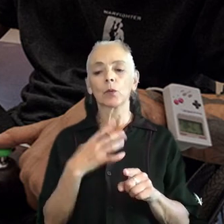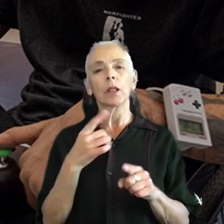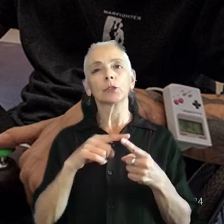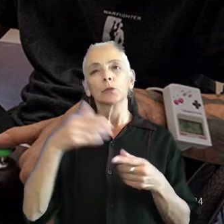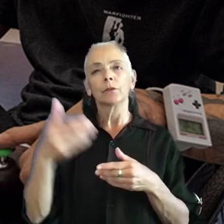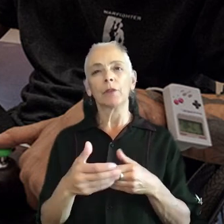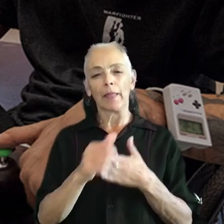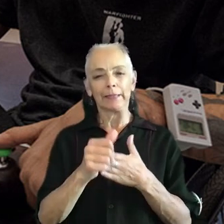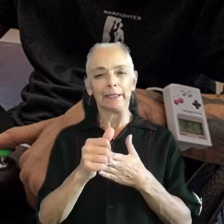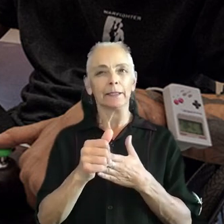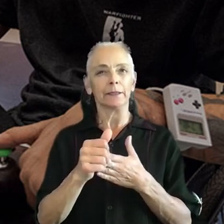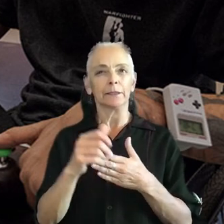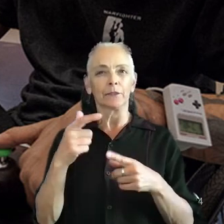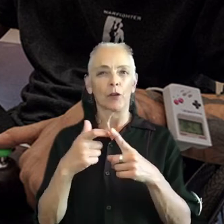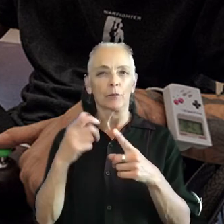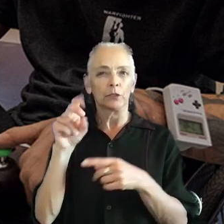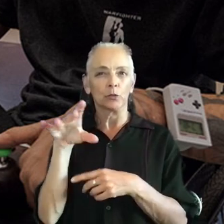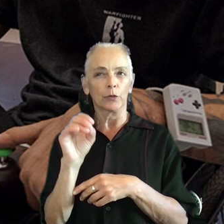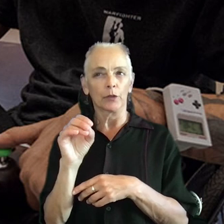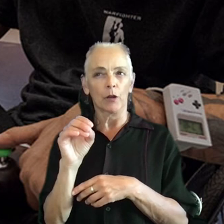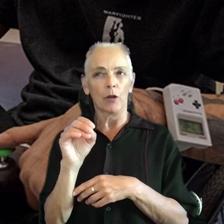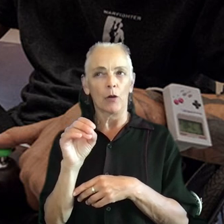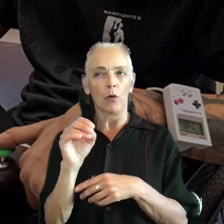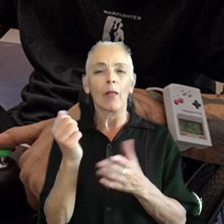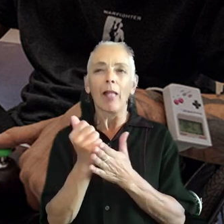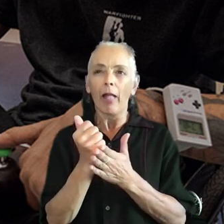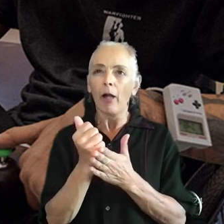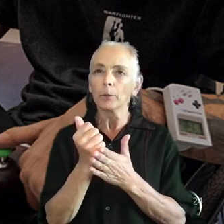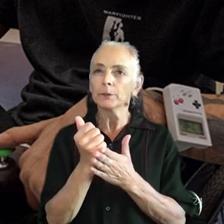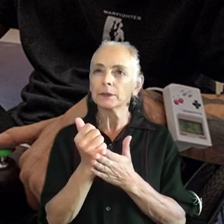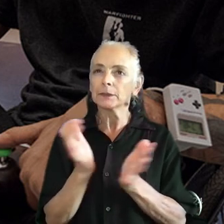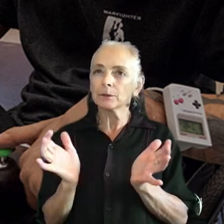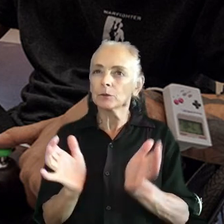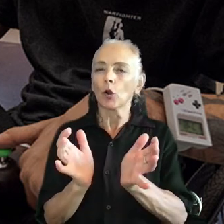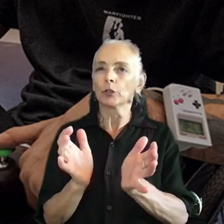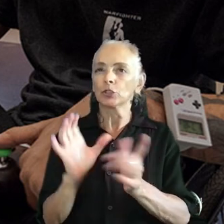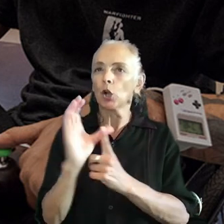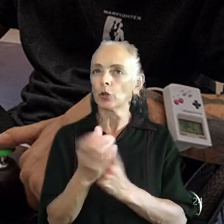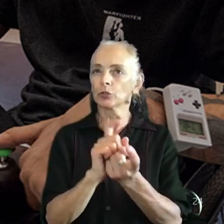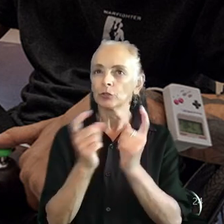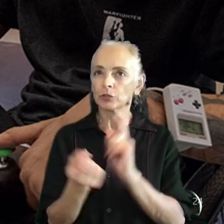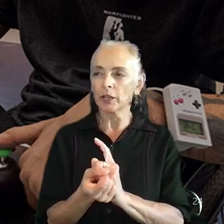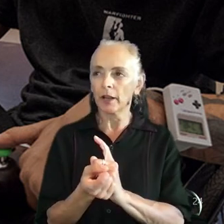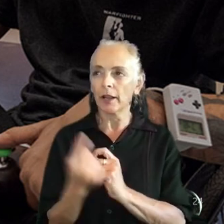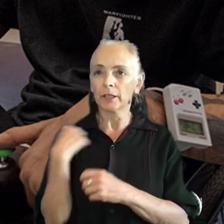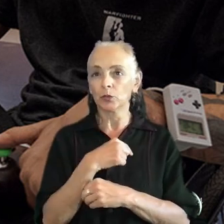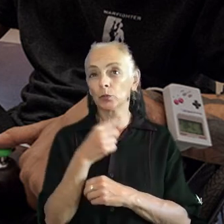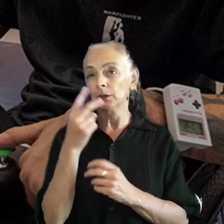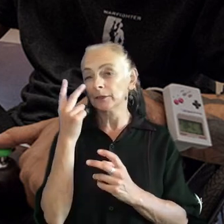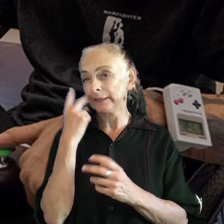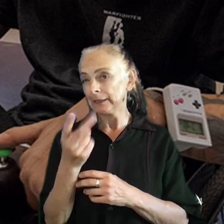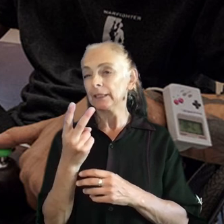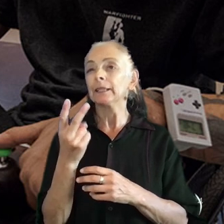find that it really helps to push that culture change. We've received feedback and observed ourselves that the teams that do have leadership